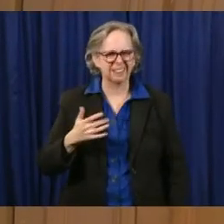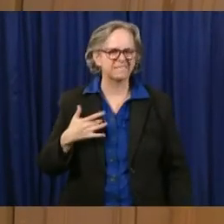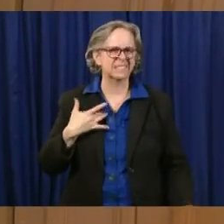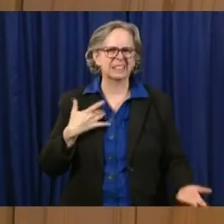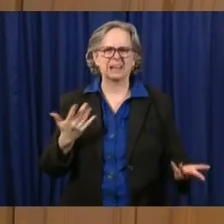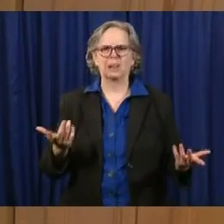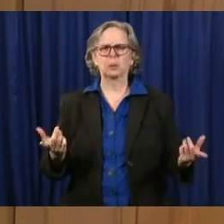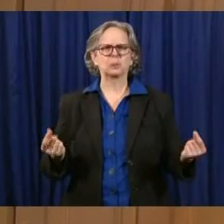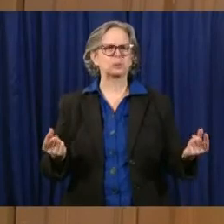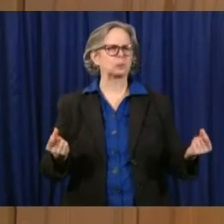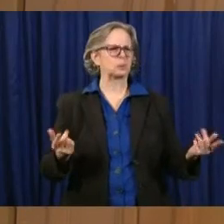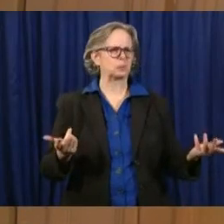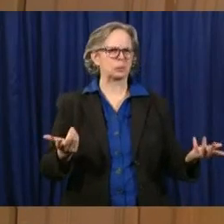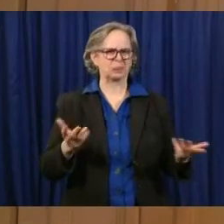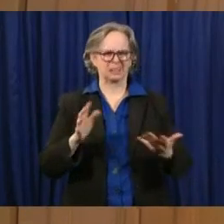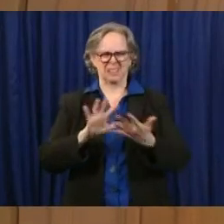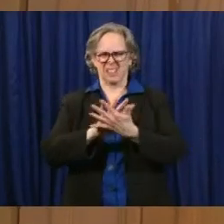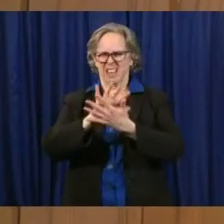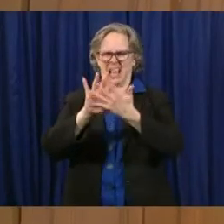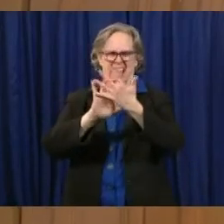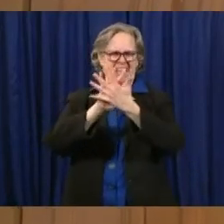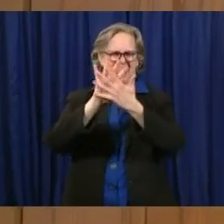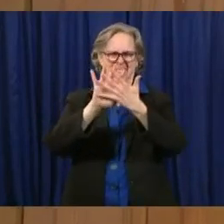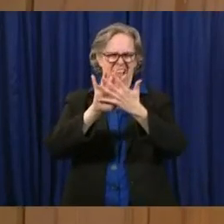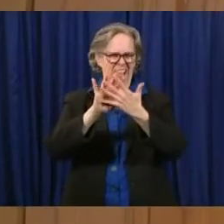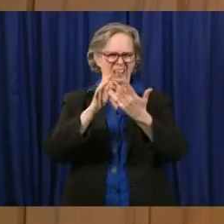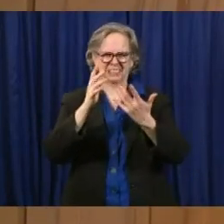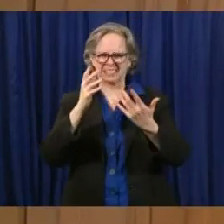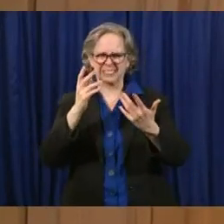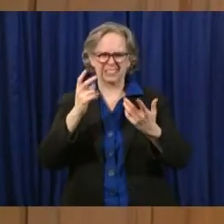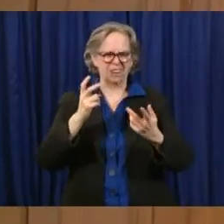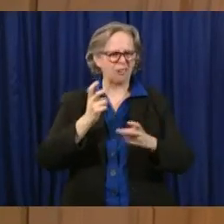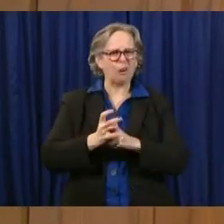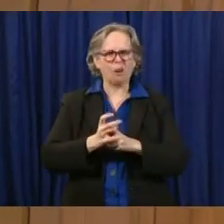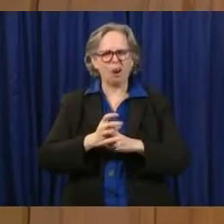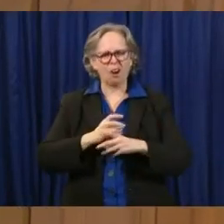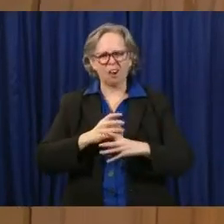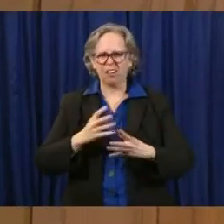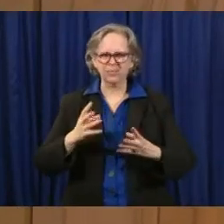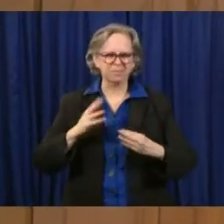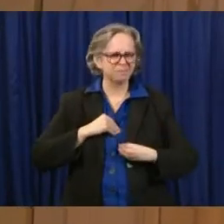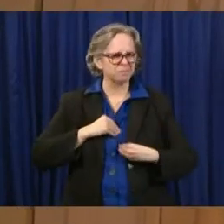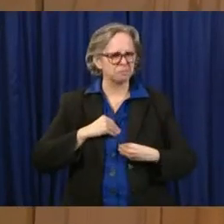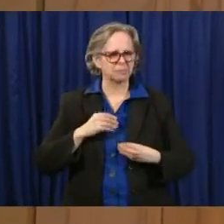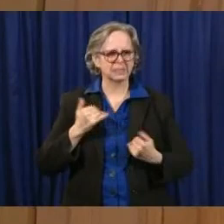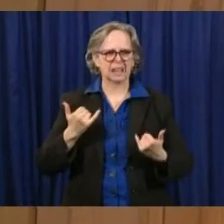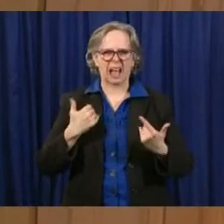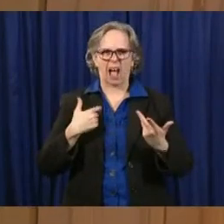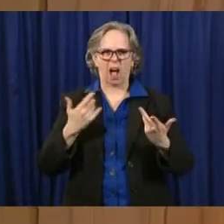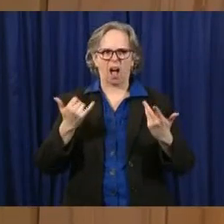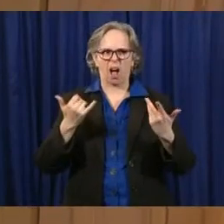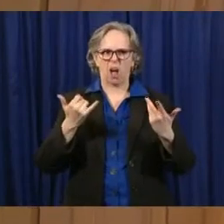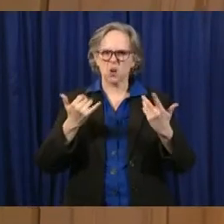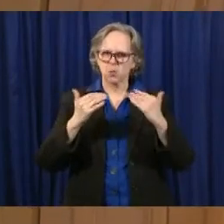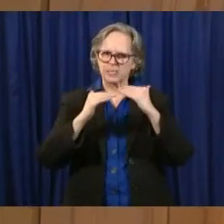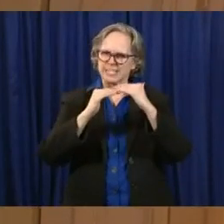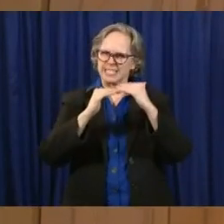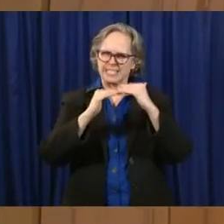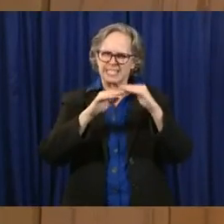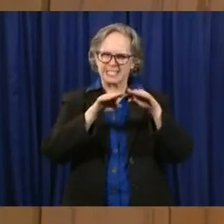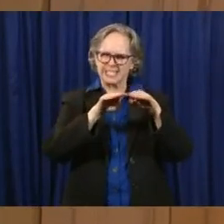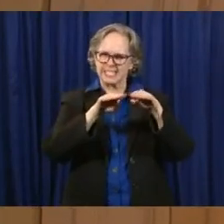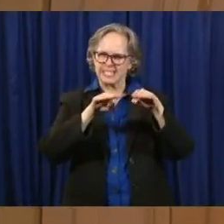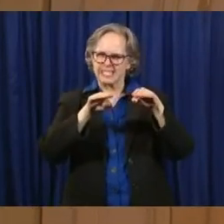for ambiguity we have talked about. We know that we're in that sort of flat spot right now. At the top of our peak, our first